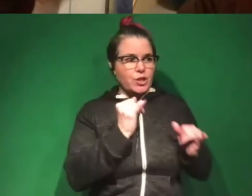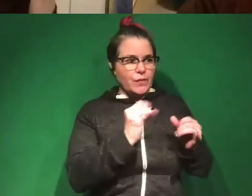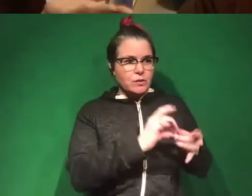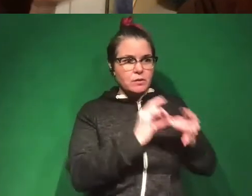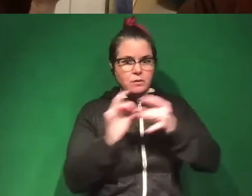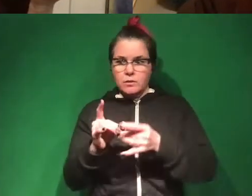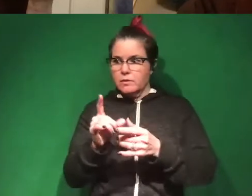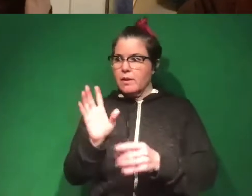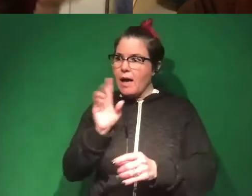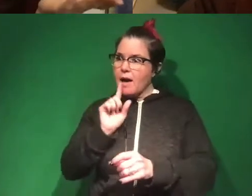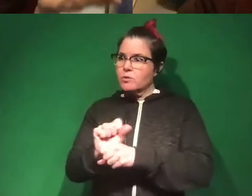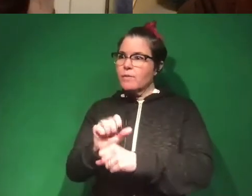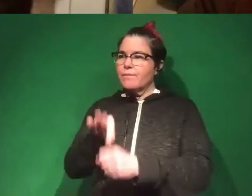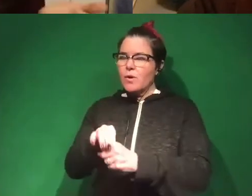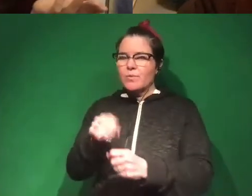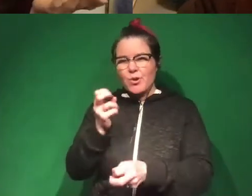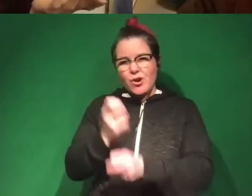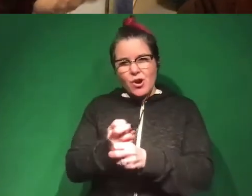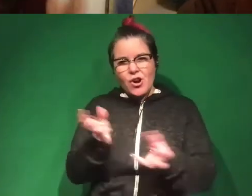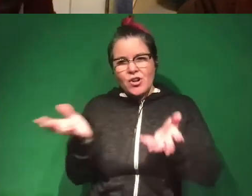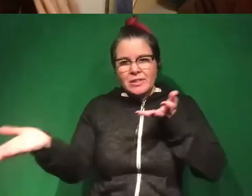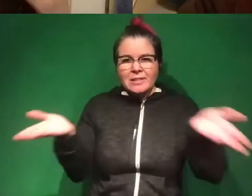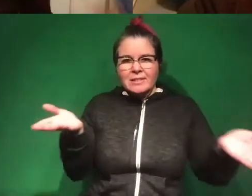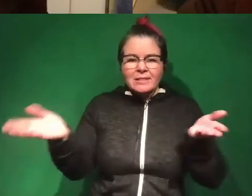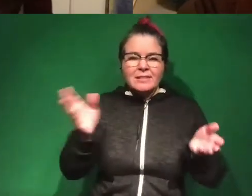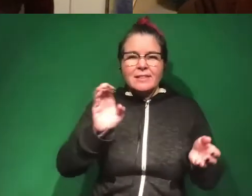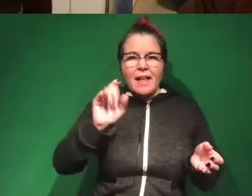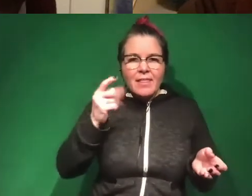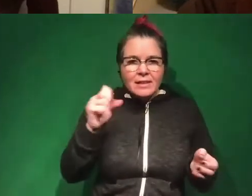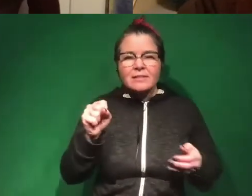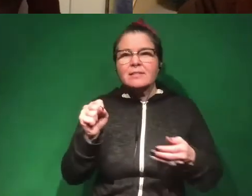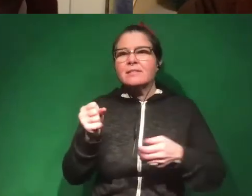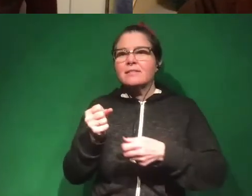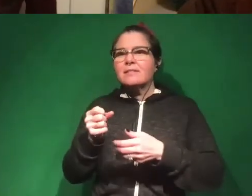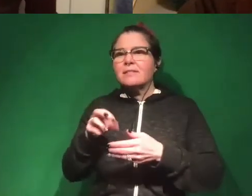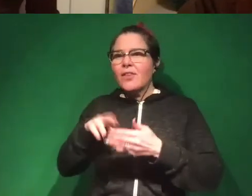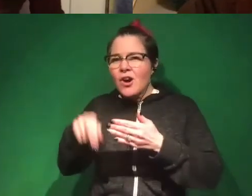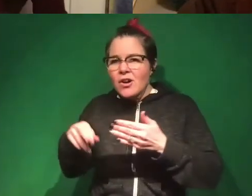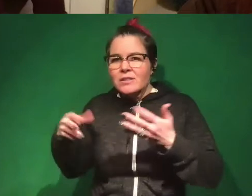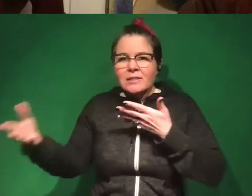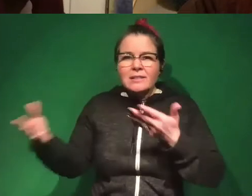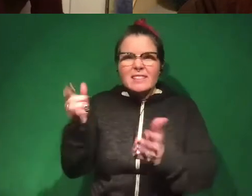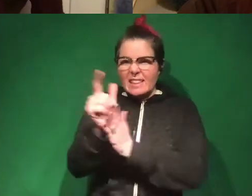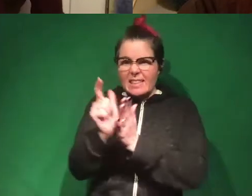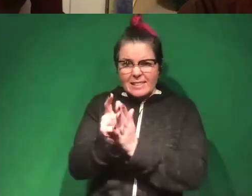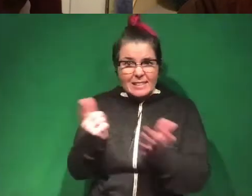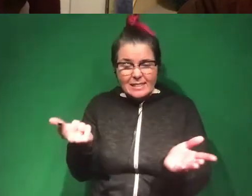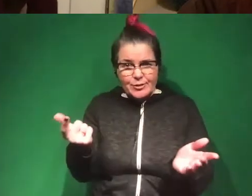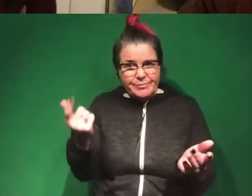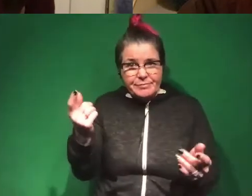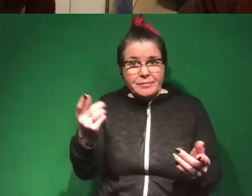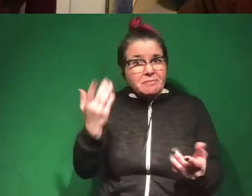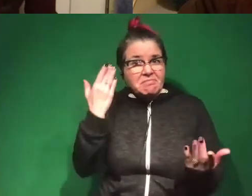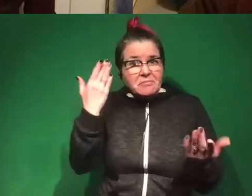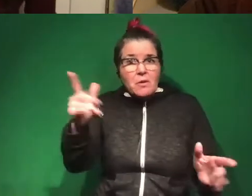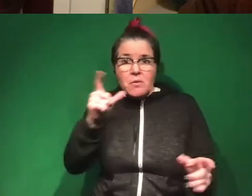for. So it's really hard from an ethical and a causal perspective to actually understand our models, because we don't, legally, we can't know in the end who you